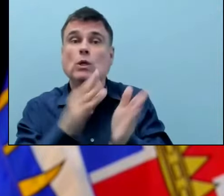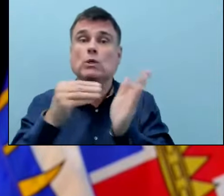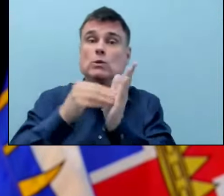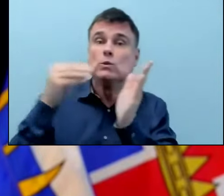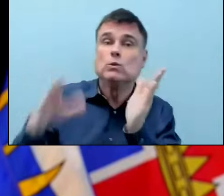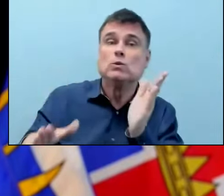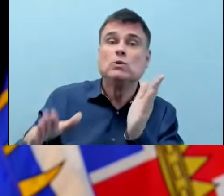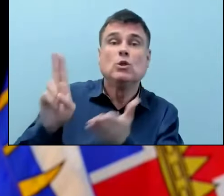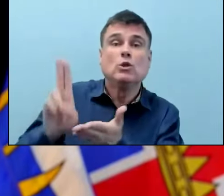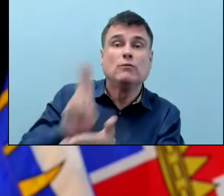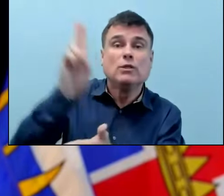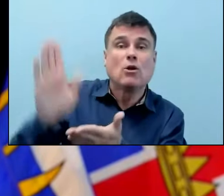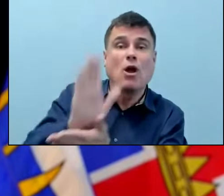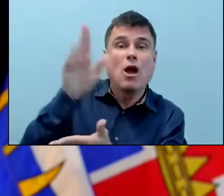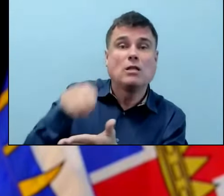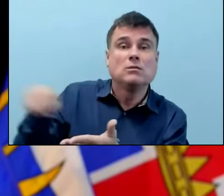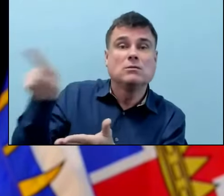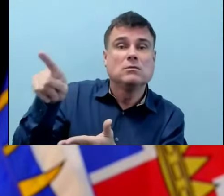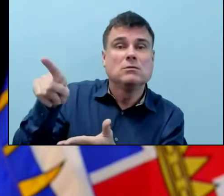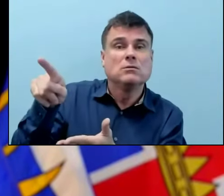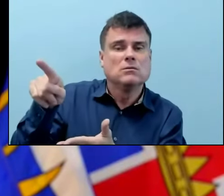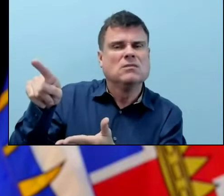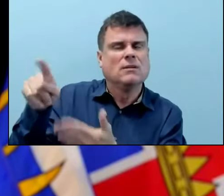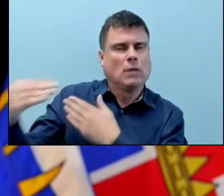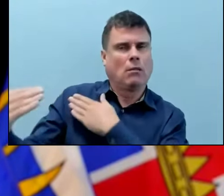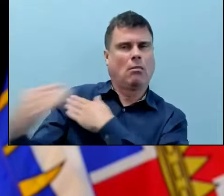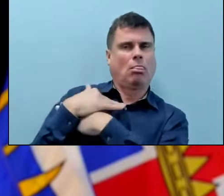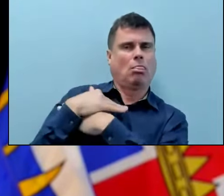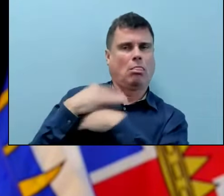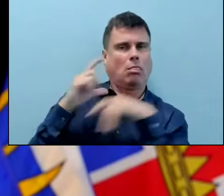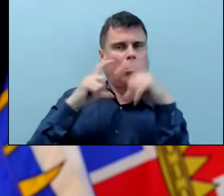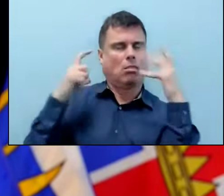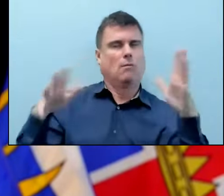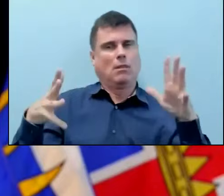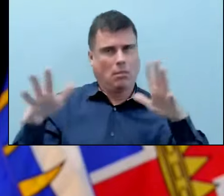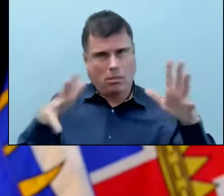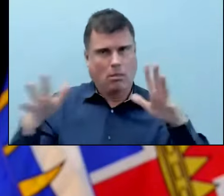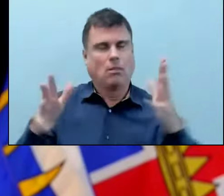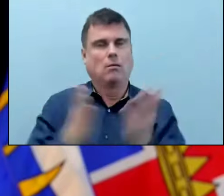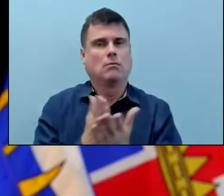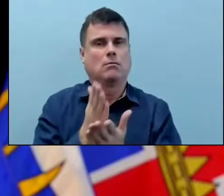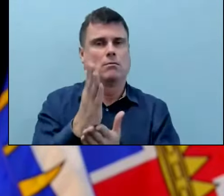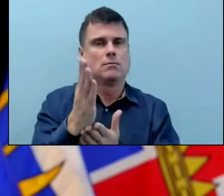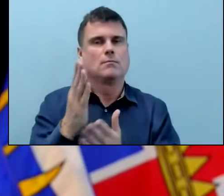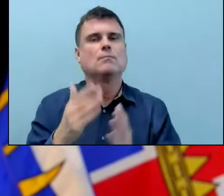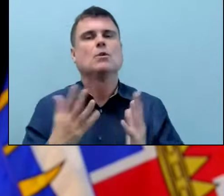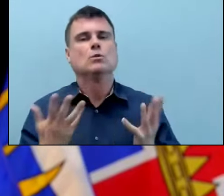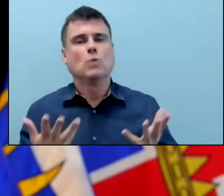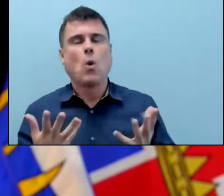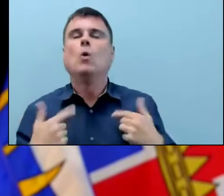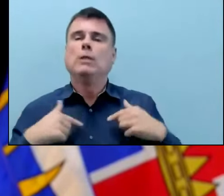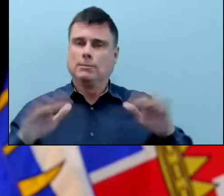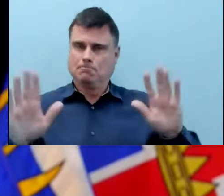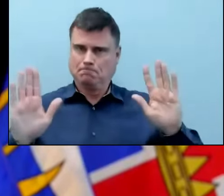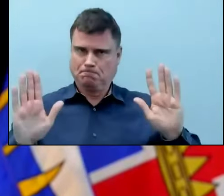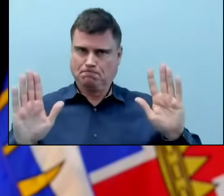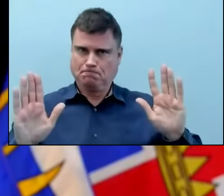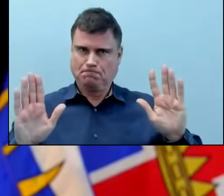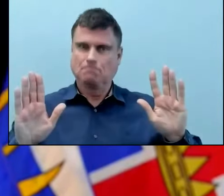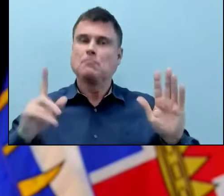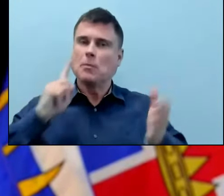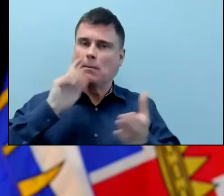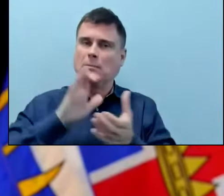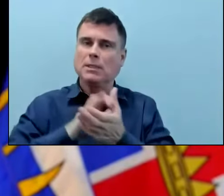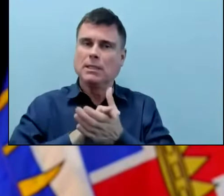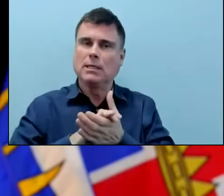people who were also affected by many other measures. So we are perfectly we believe that we had the right